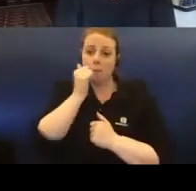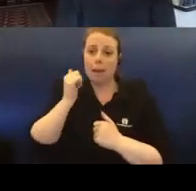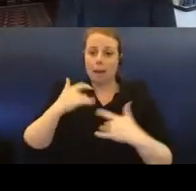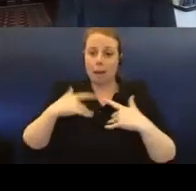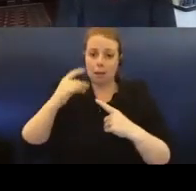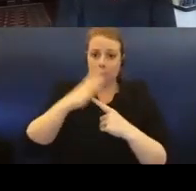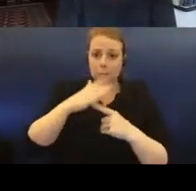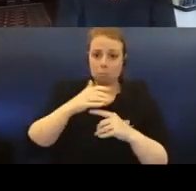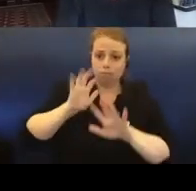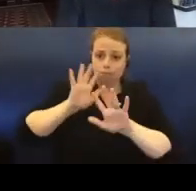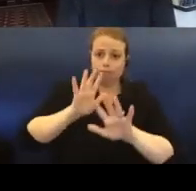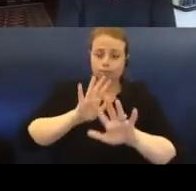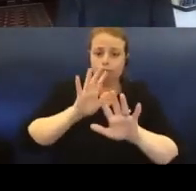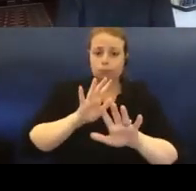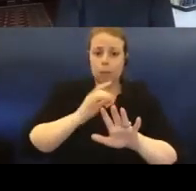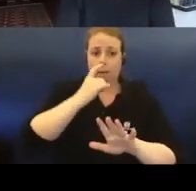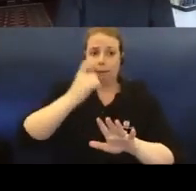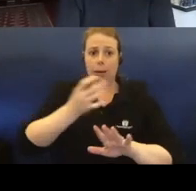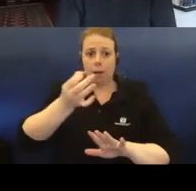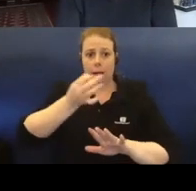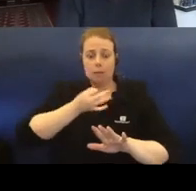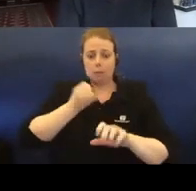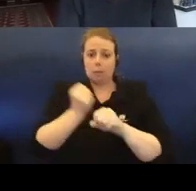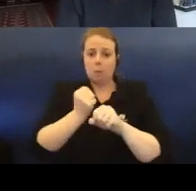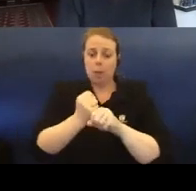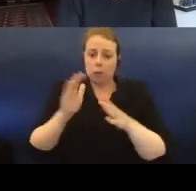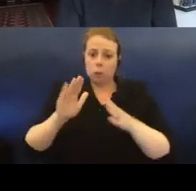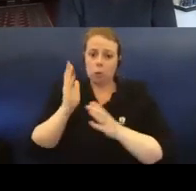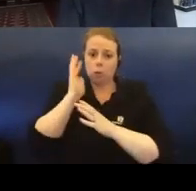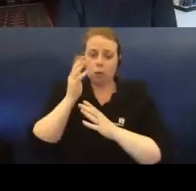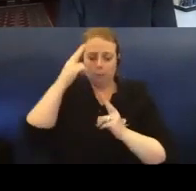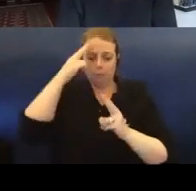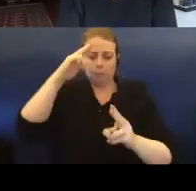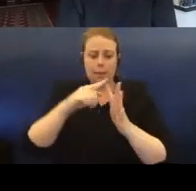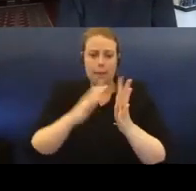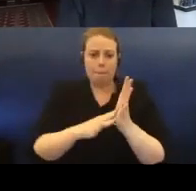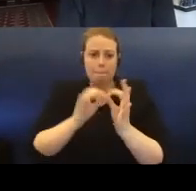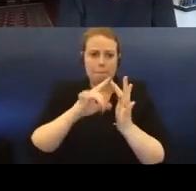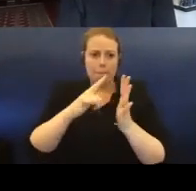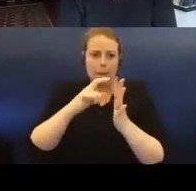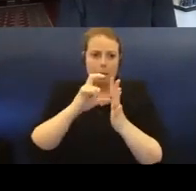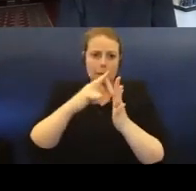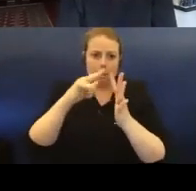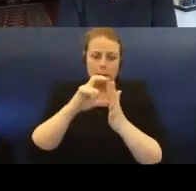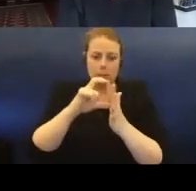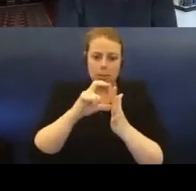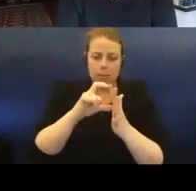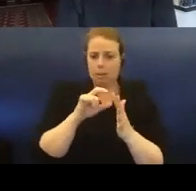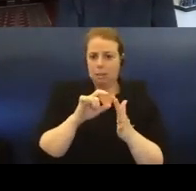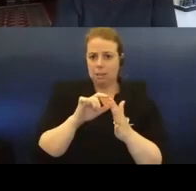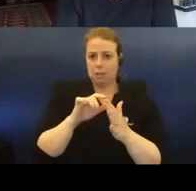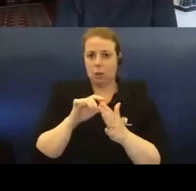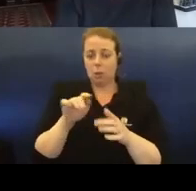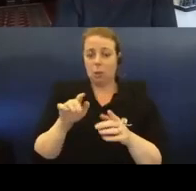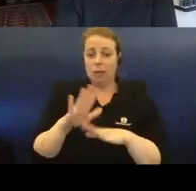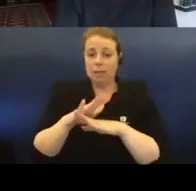Gallery to make this short film called Embedded. Set in my studio, it is at once an archaeologist's camp, a history